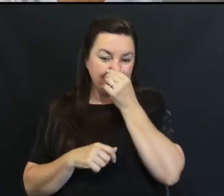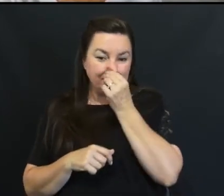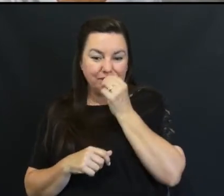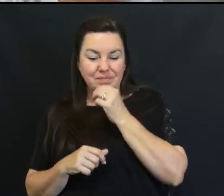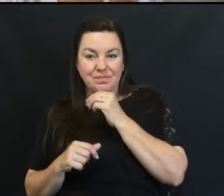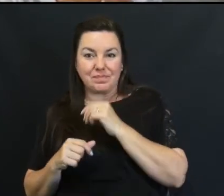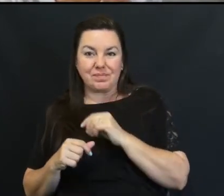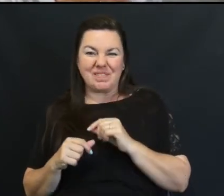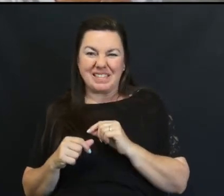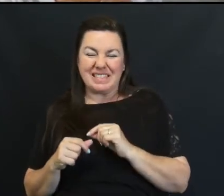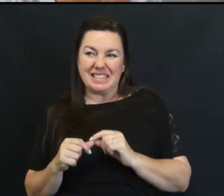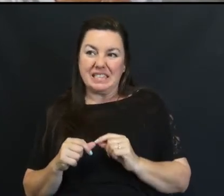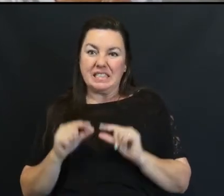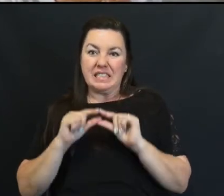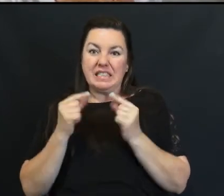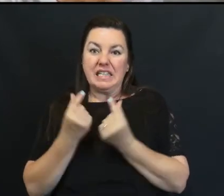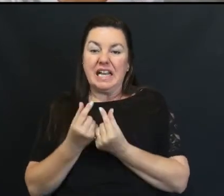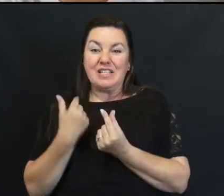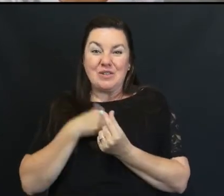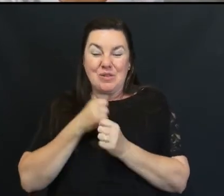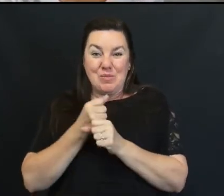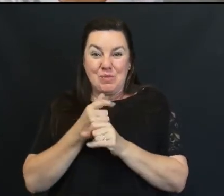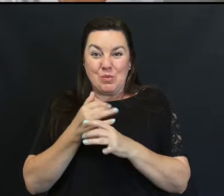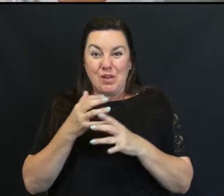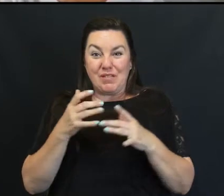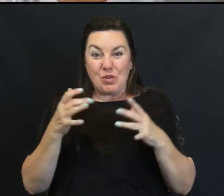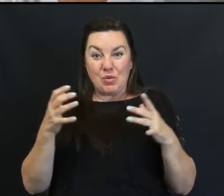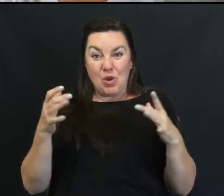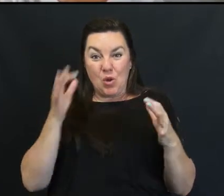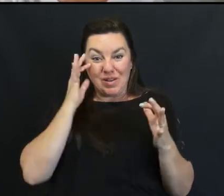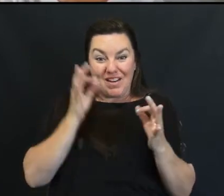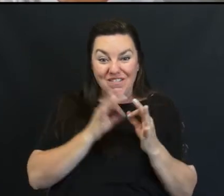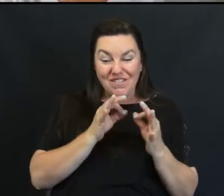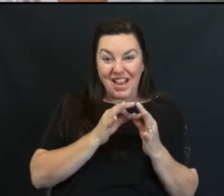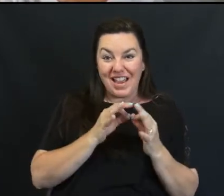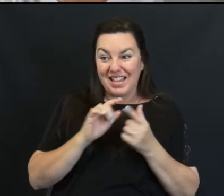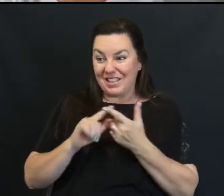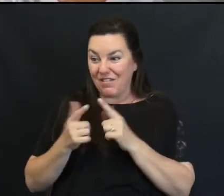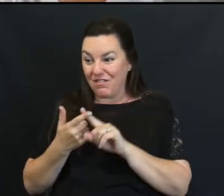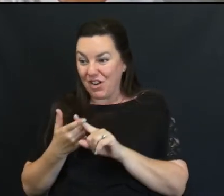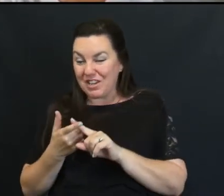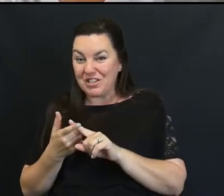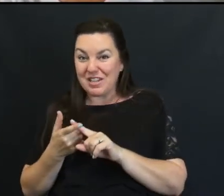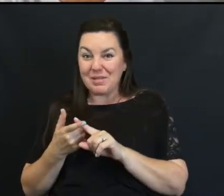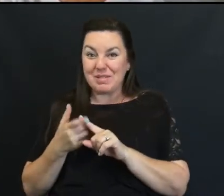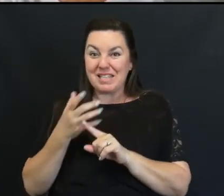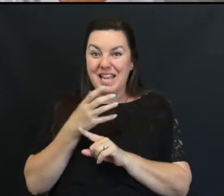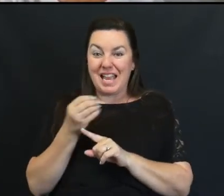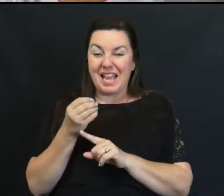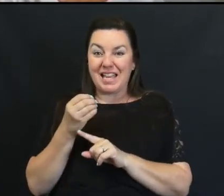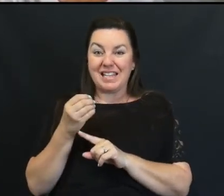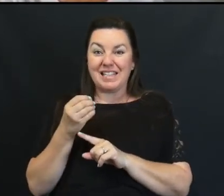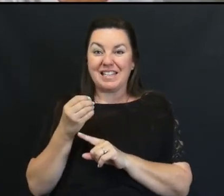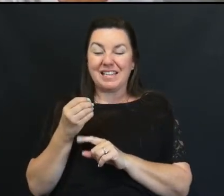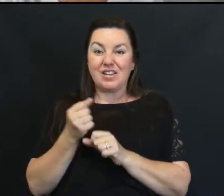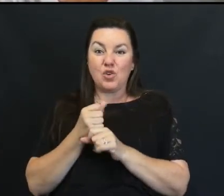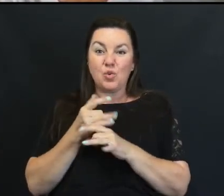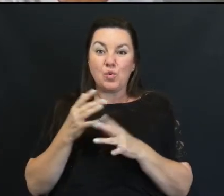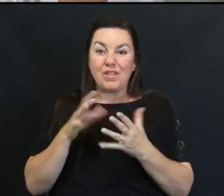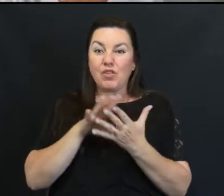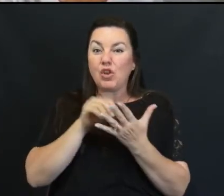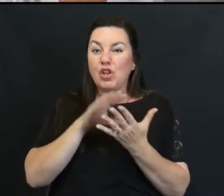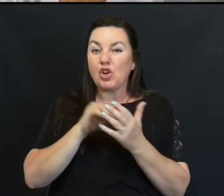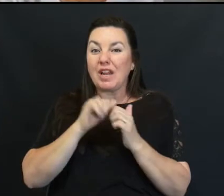As a group We have grown In our faith We have grown In our friendships With each other And we've grown In